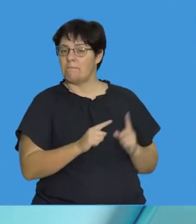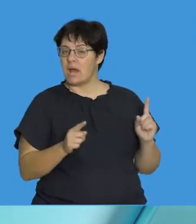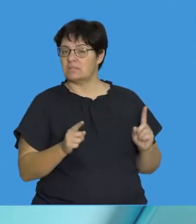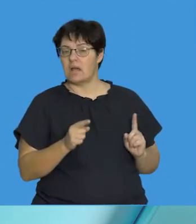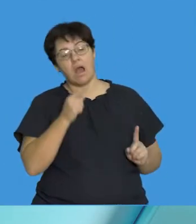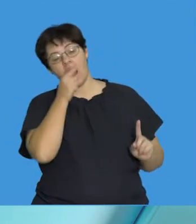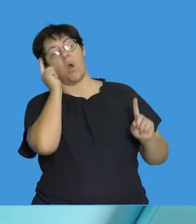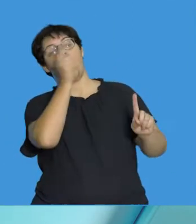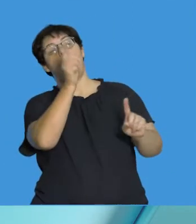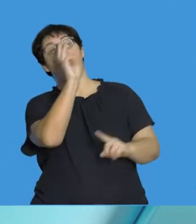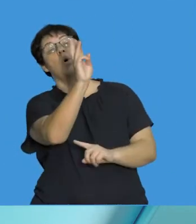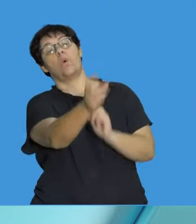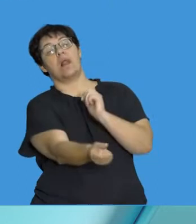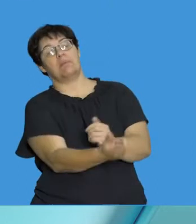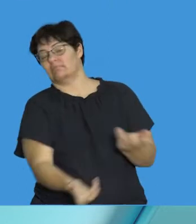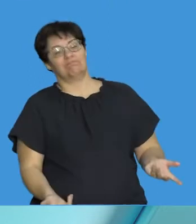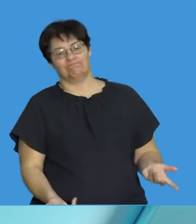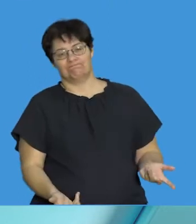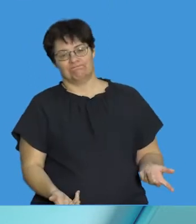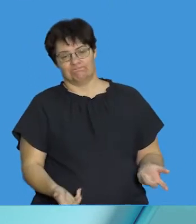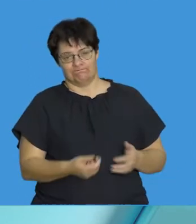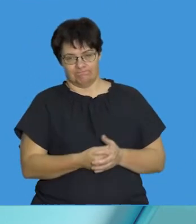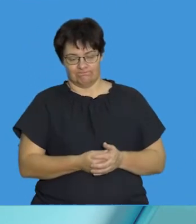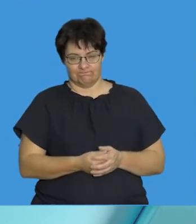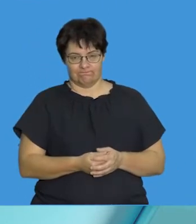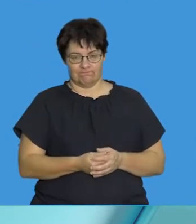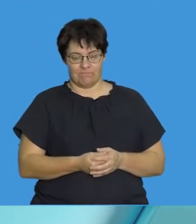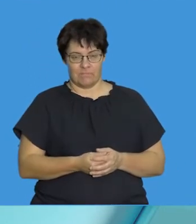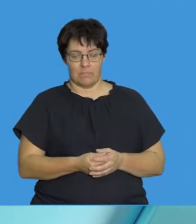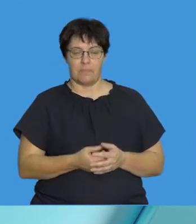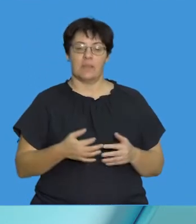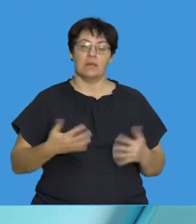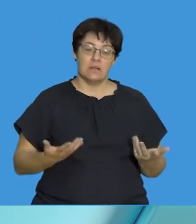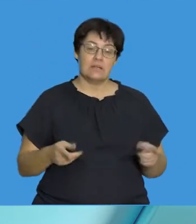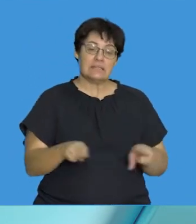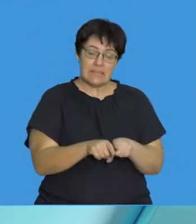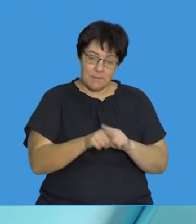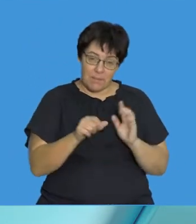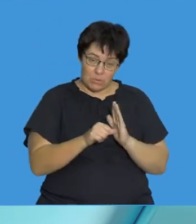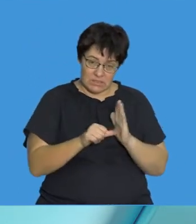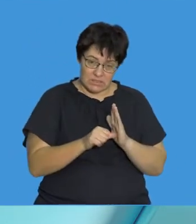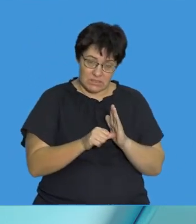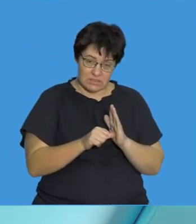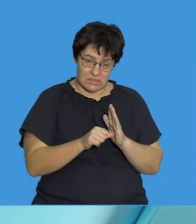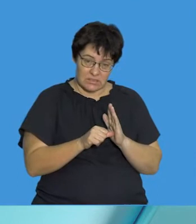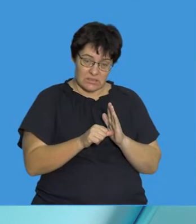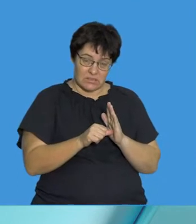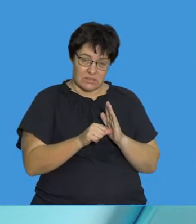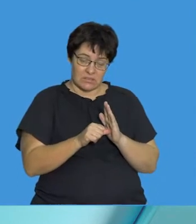predictive nature around them. So, they're spontaneous. What is also important is that we noted that mutations